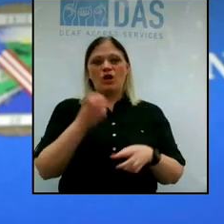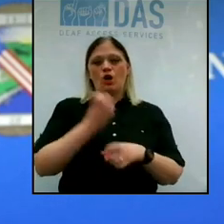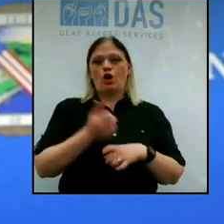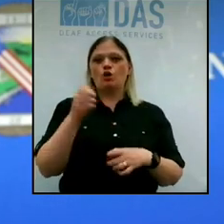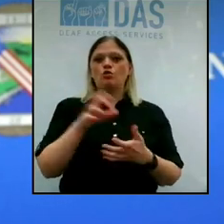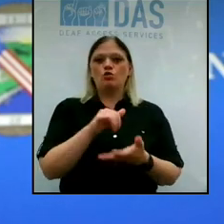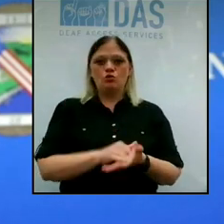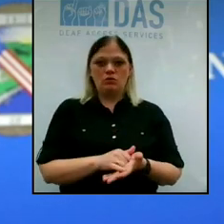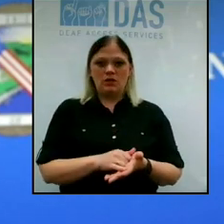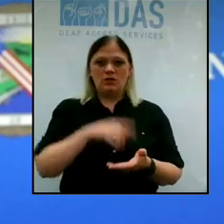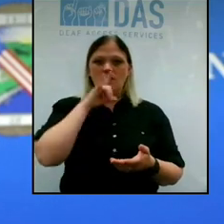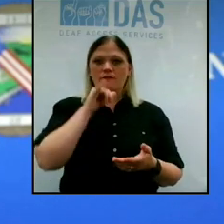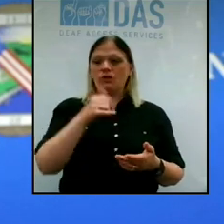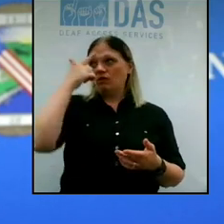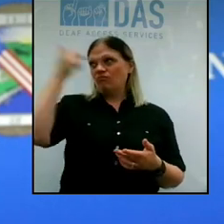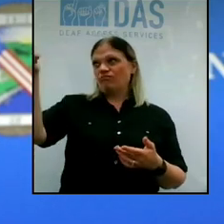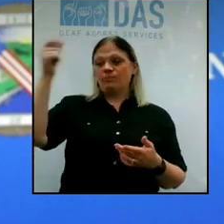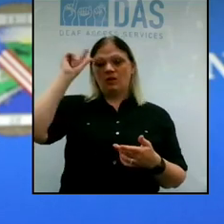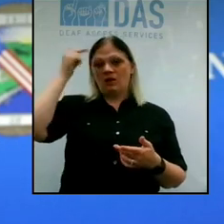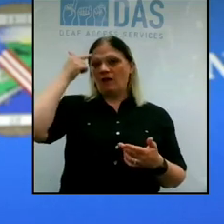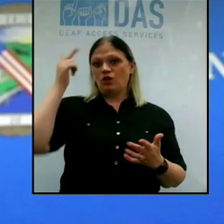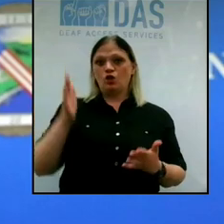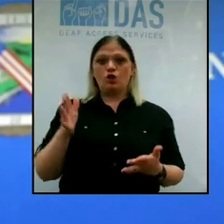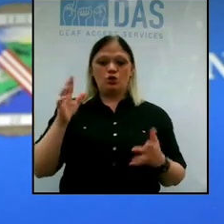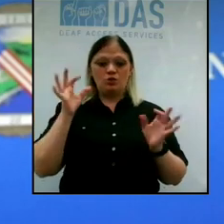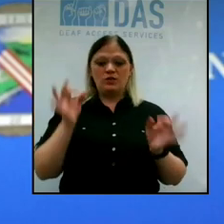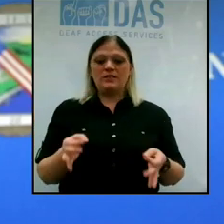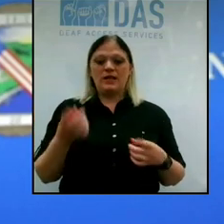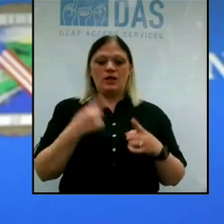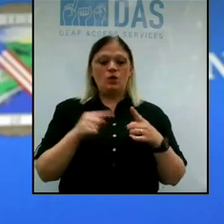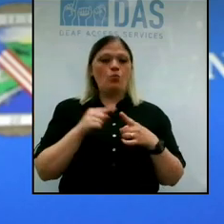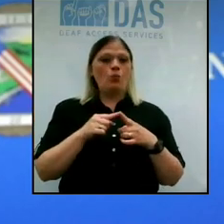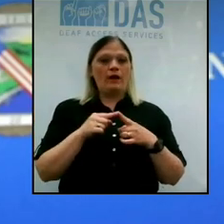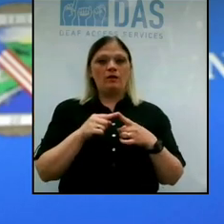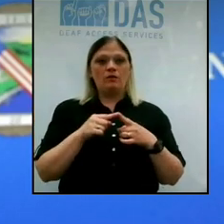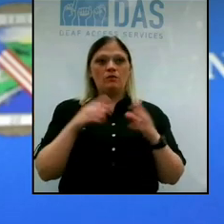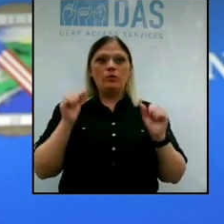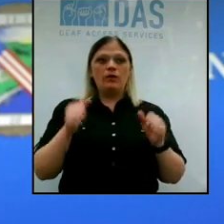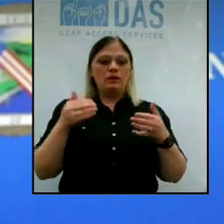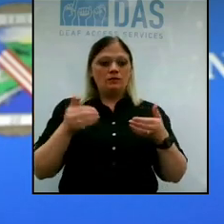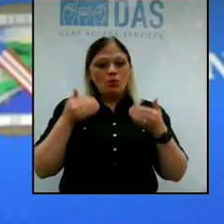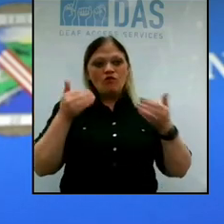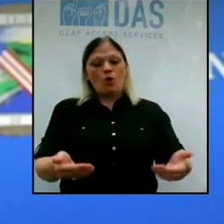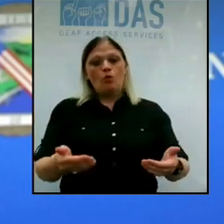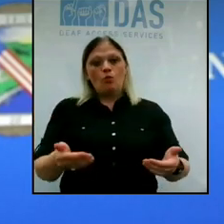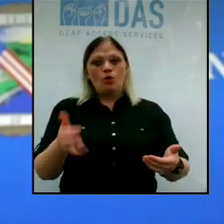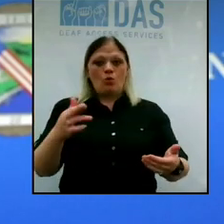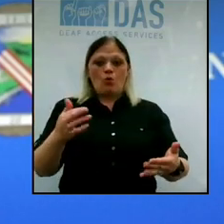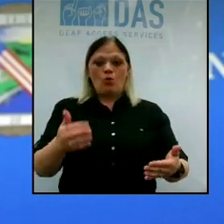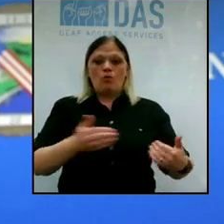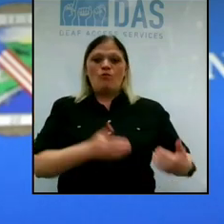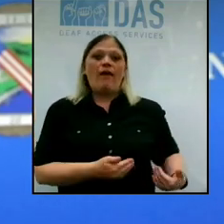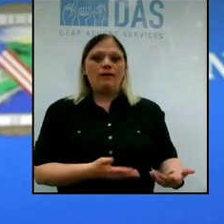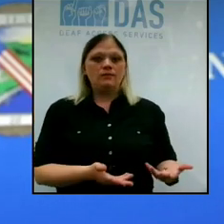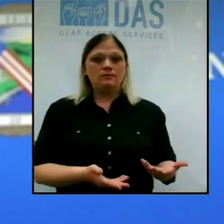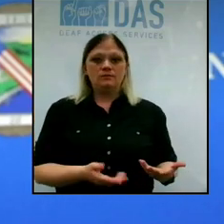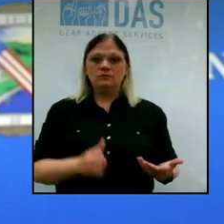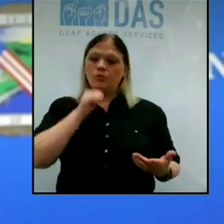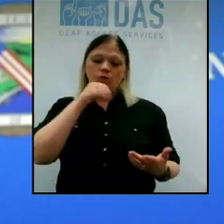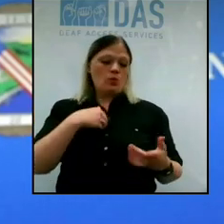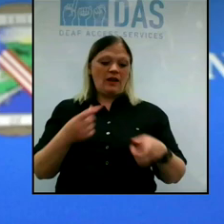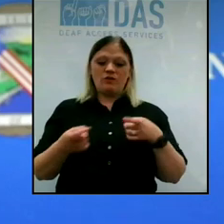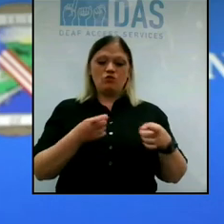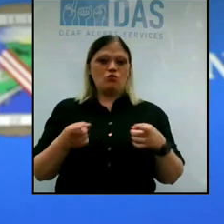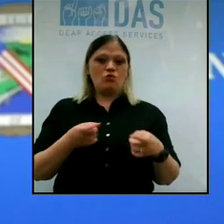that. And really, it's up to the governor to decide, you know, when we go forward and when we go behind. So we don't have control